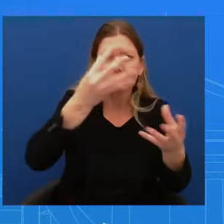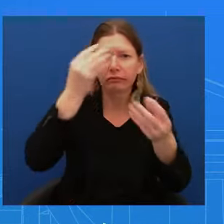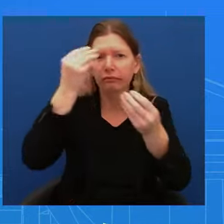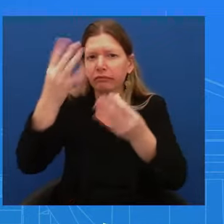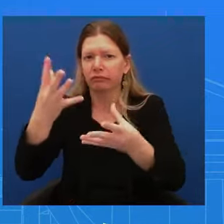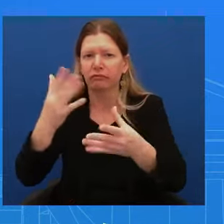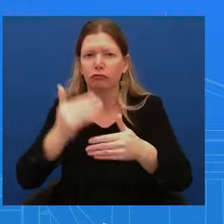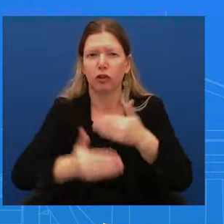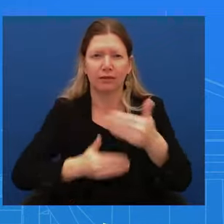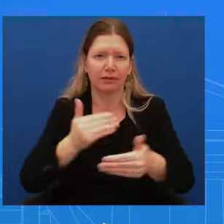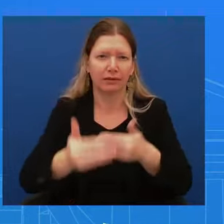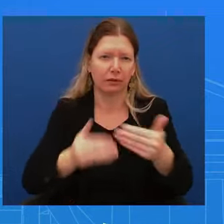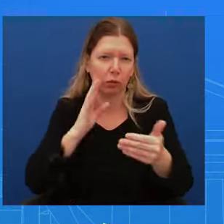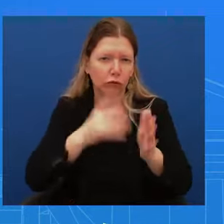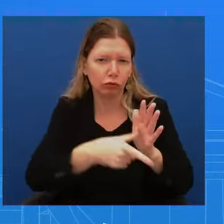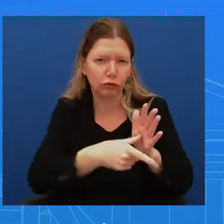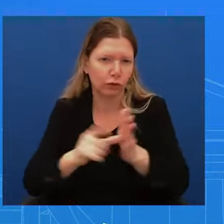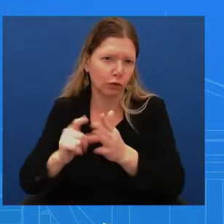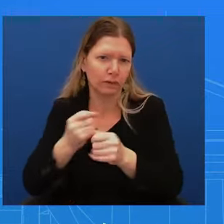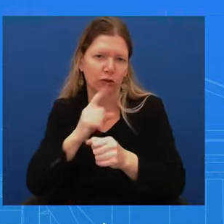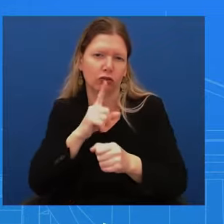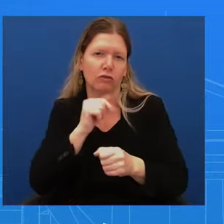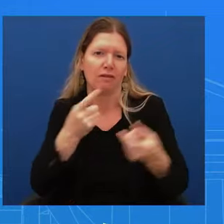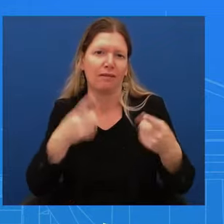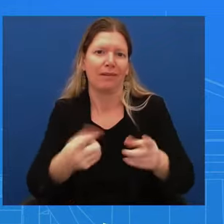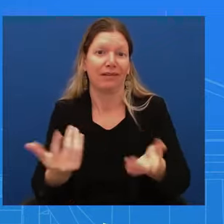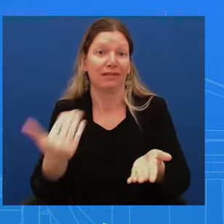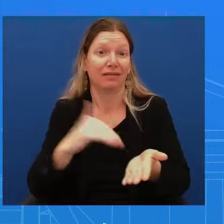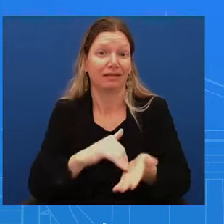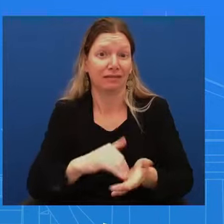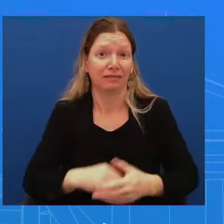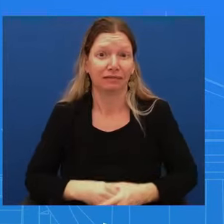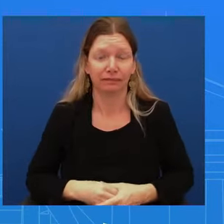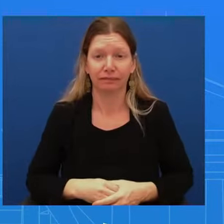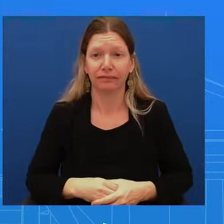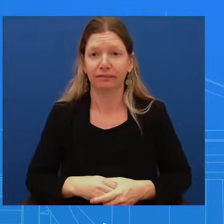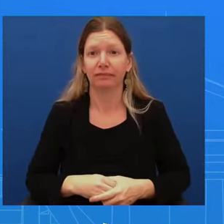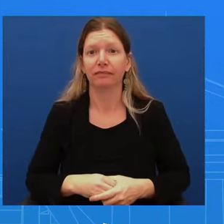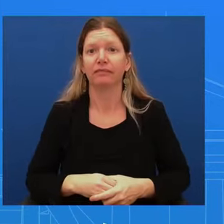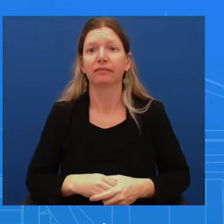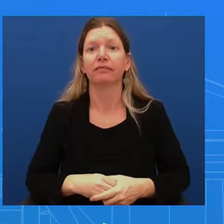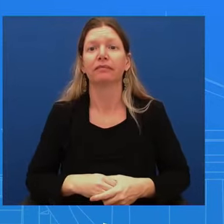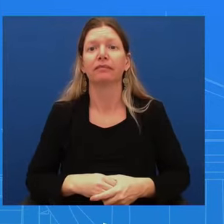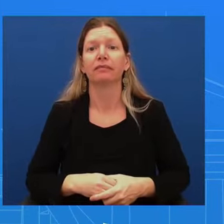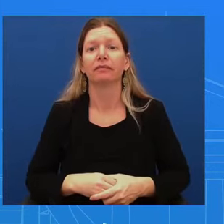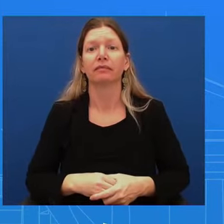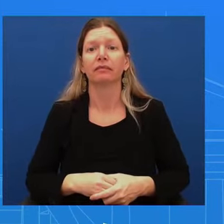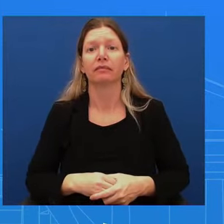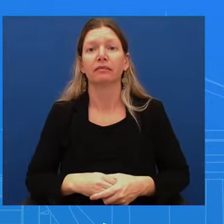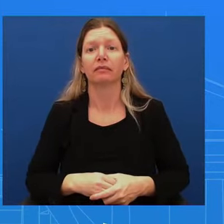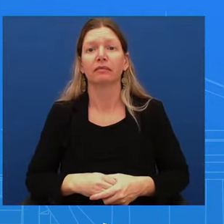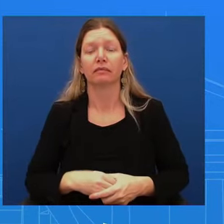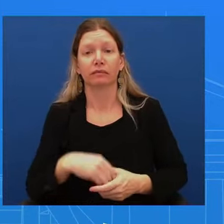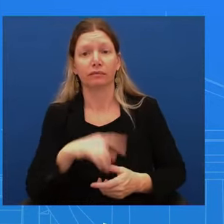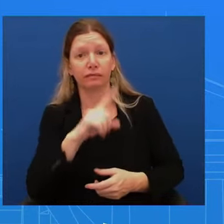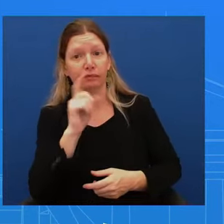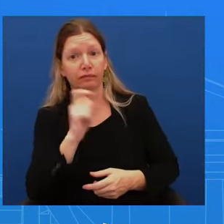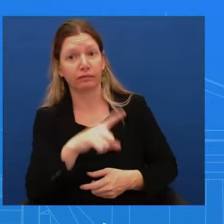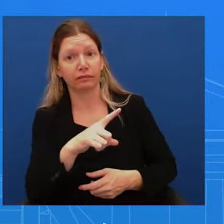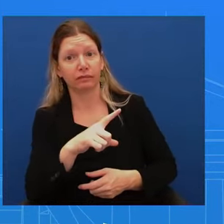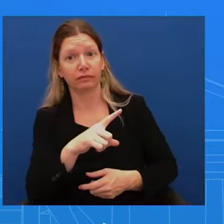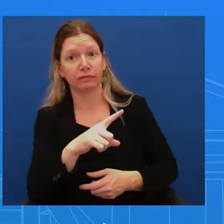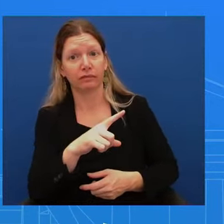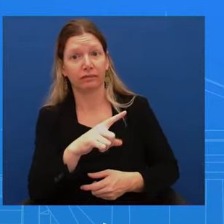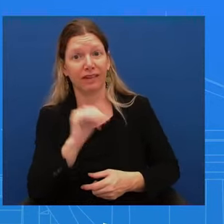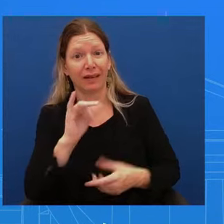And well, to pick up on Mary's point and also because chief of staff, I understand about that memo today, the president didn't learn